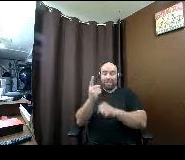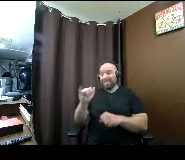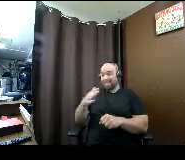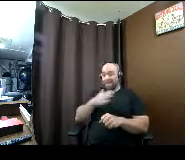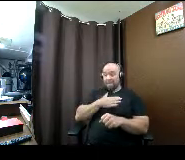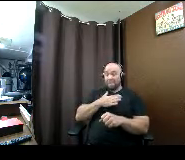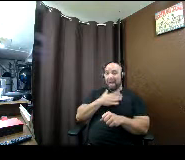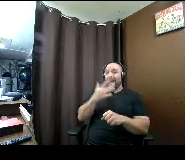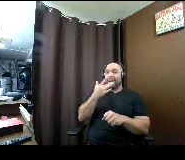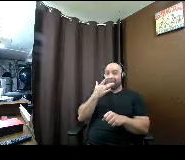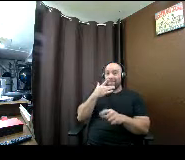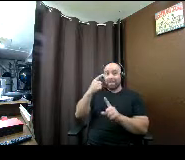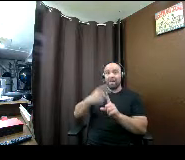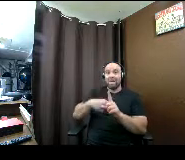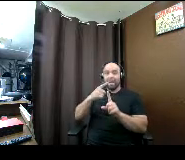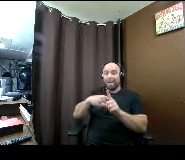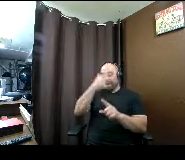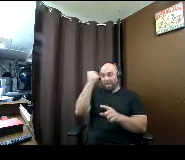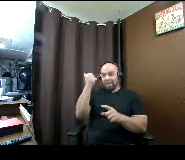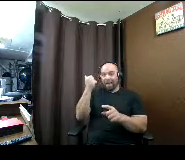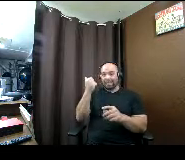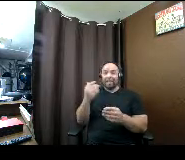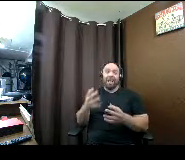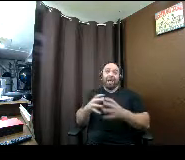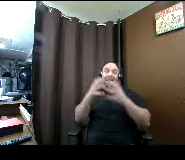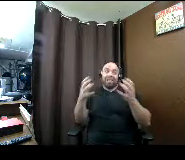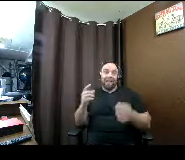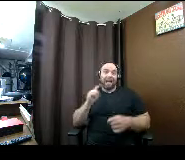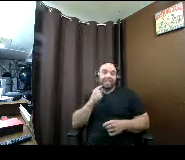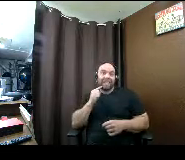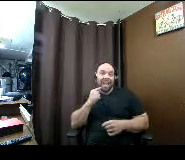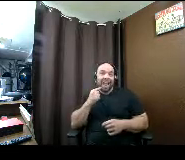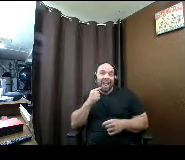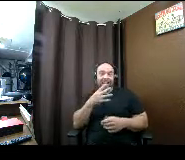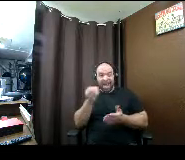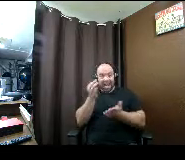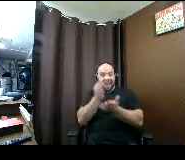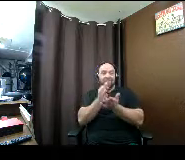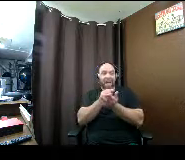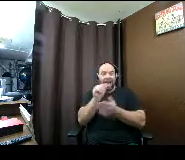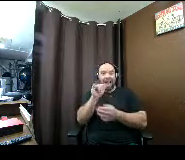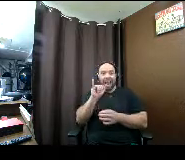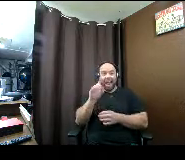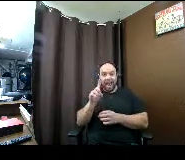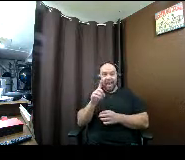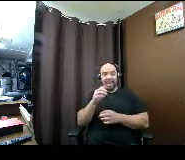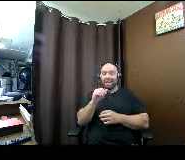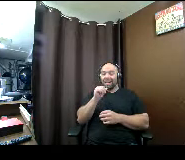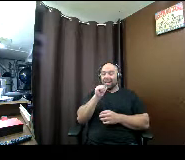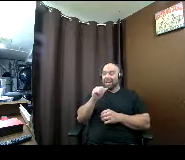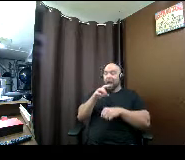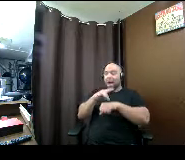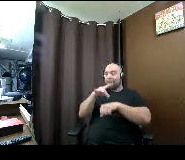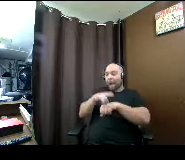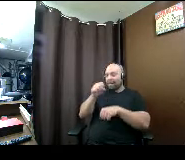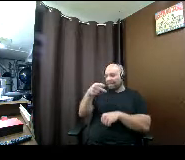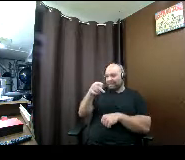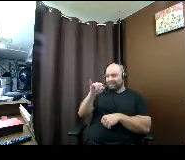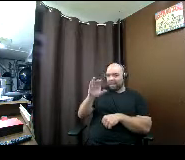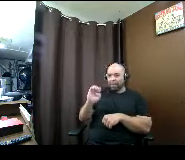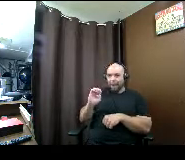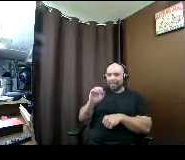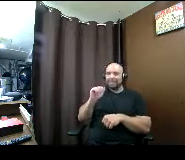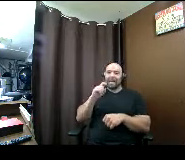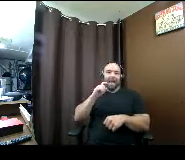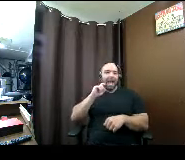all the extra candy and financial aid and not pumpkin spice as much as apple spice you guys so every